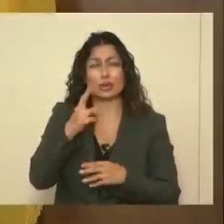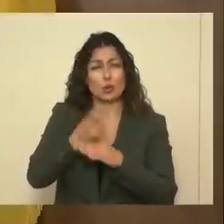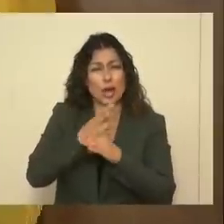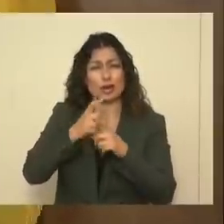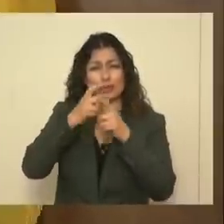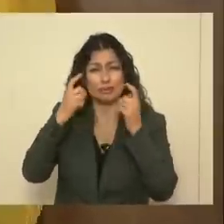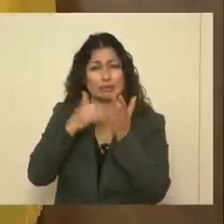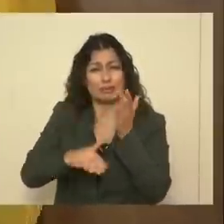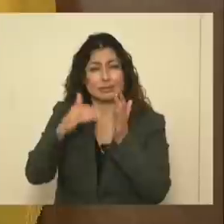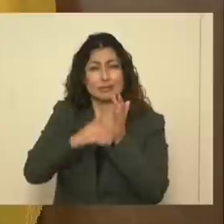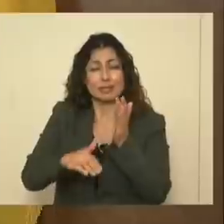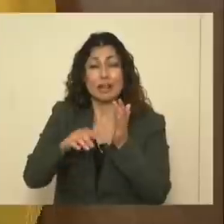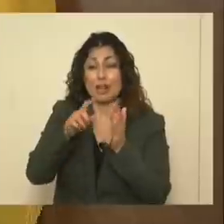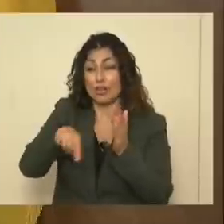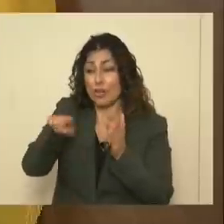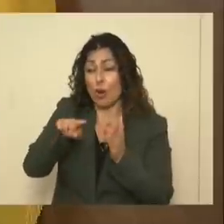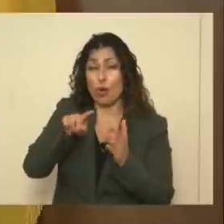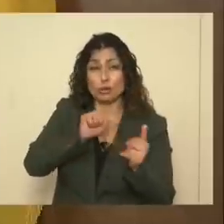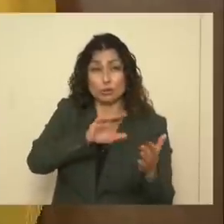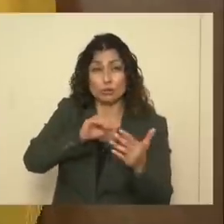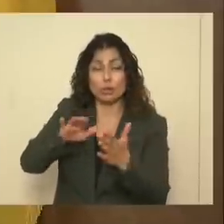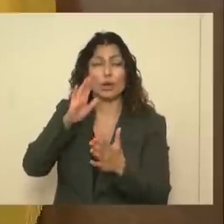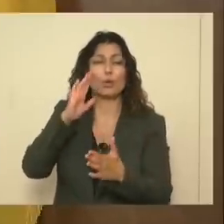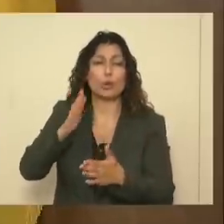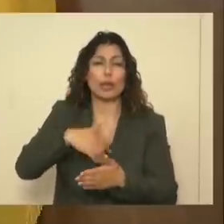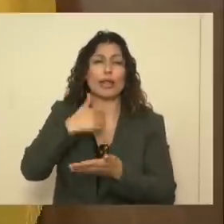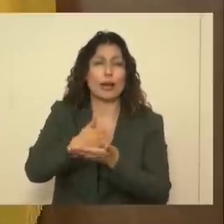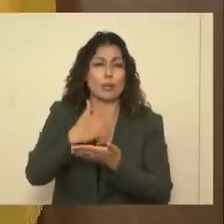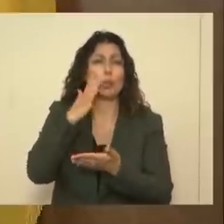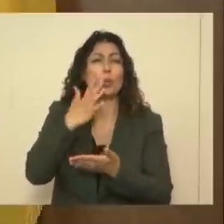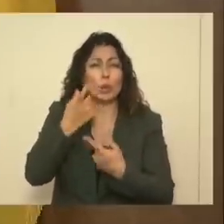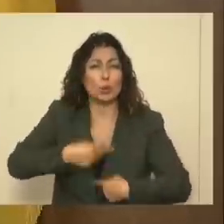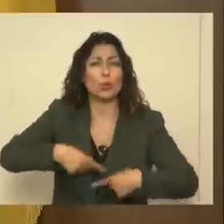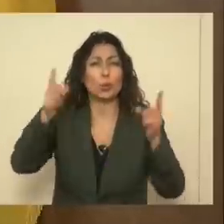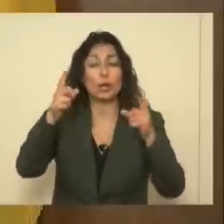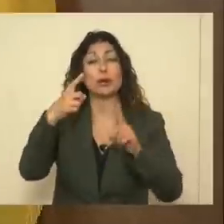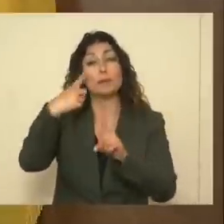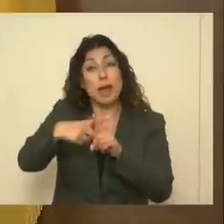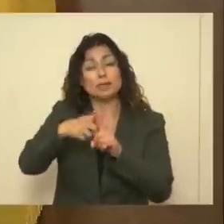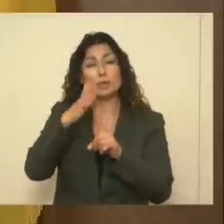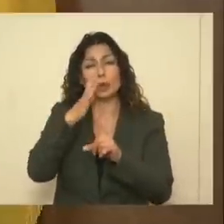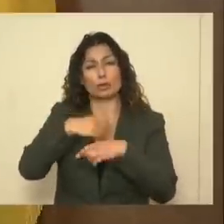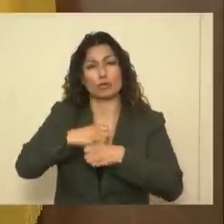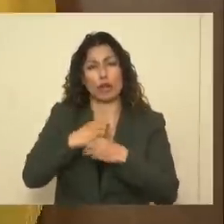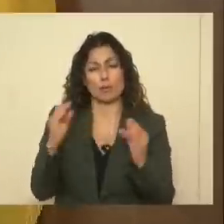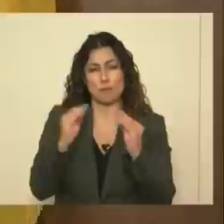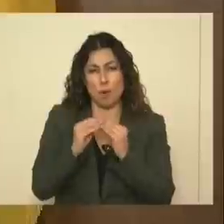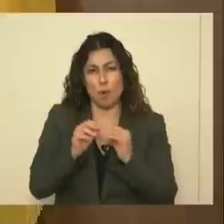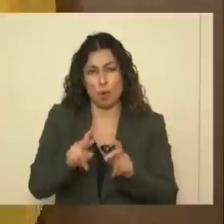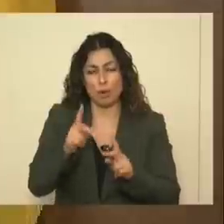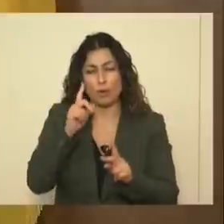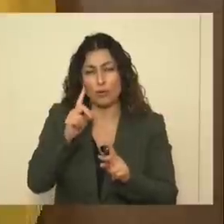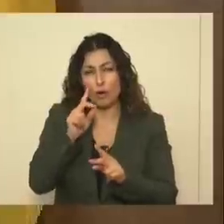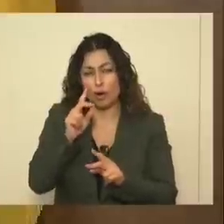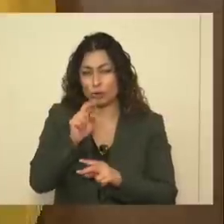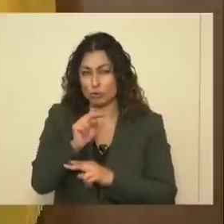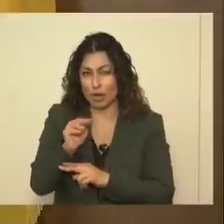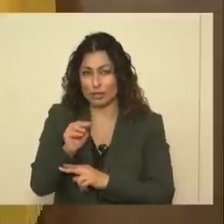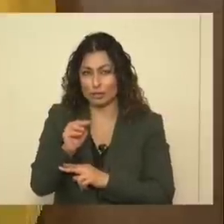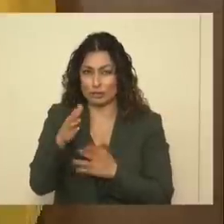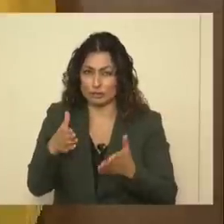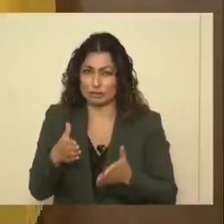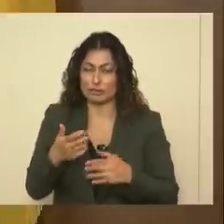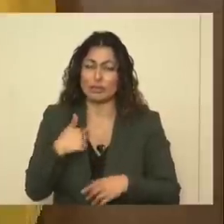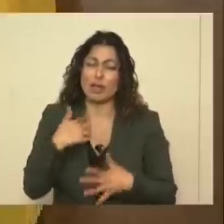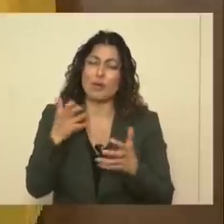will, in fact, really work. And we can create more opportunities for New Mexico and the Mexicans. So I